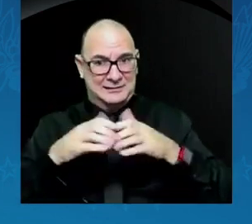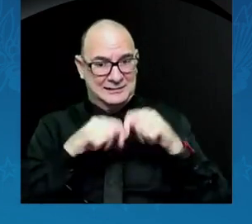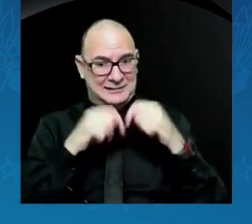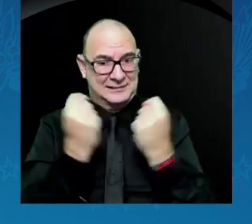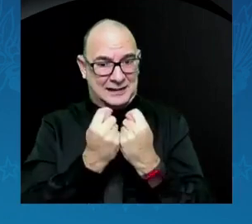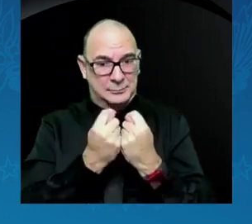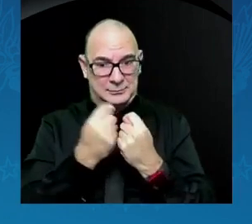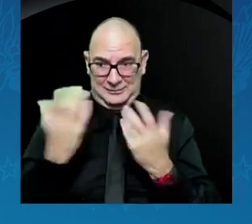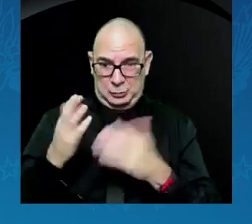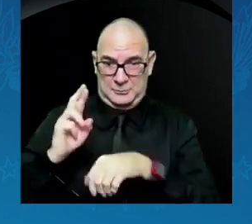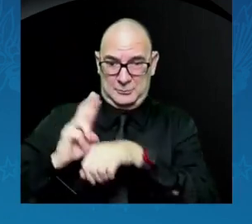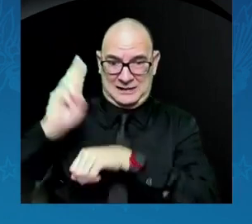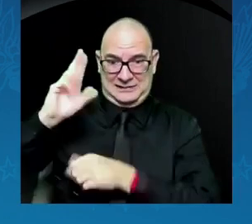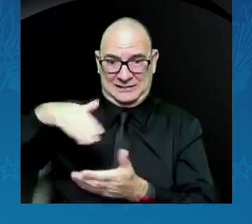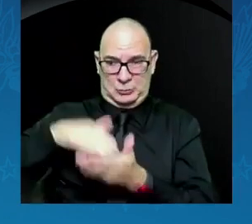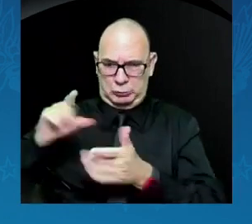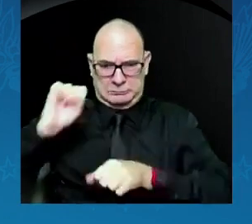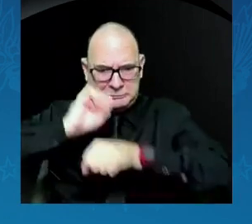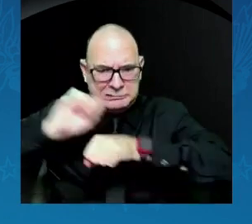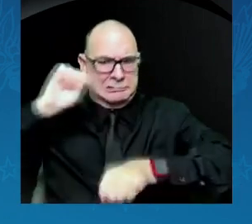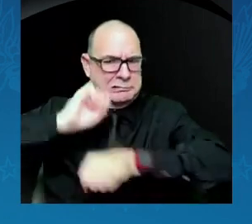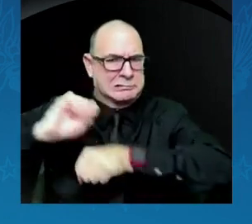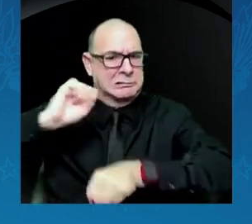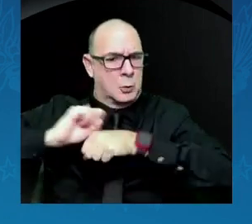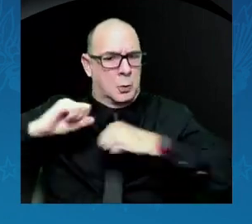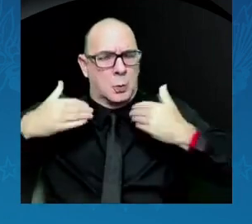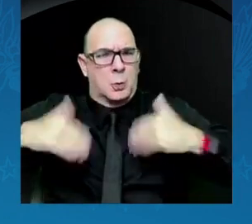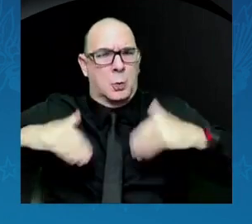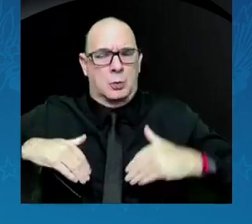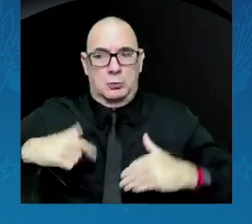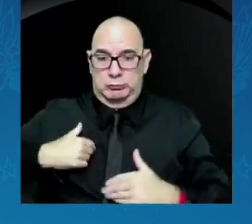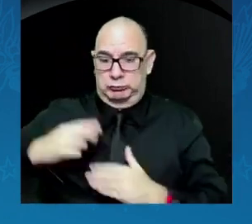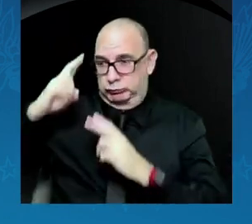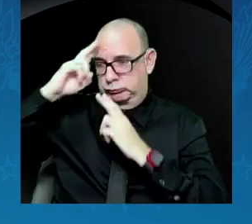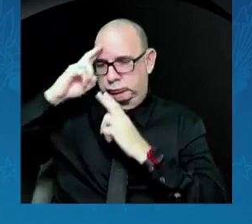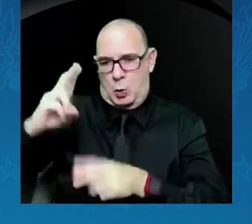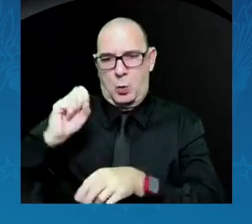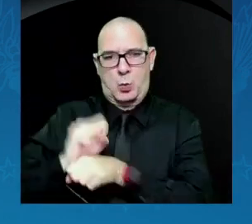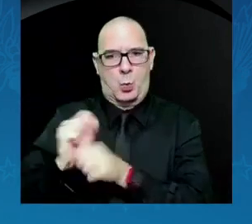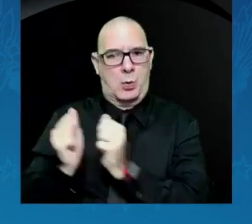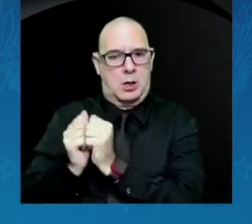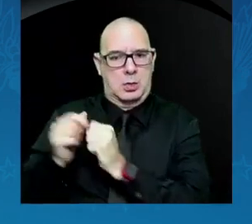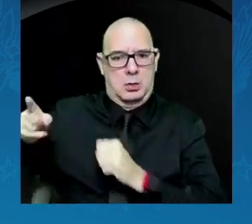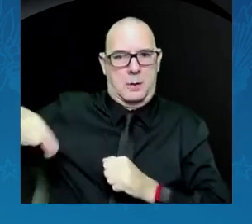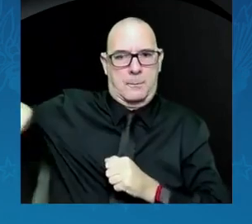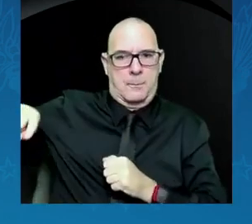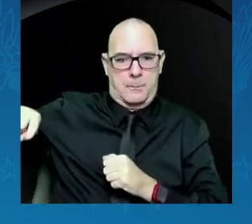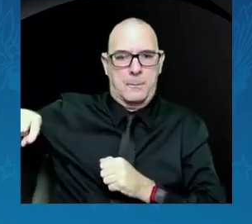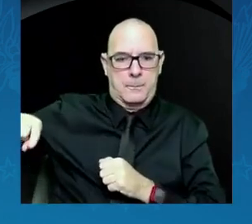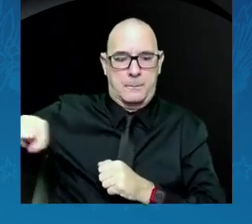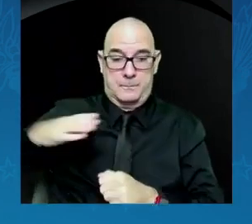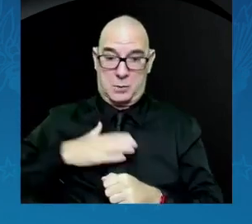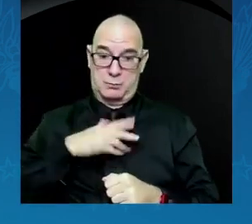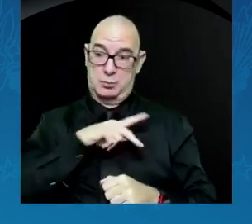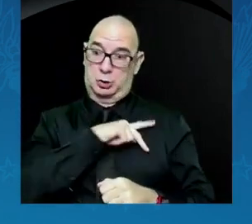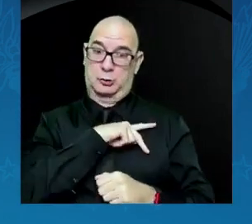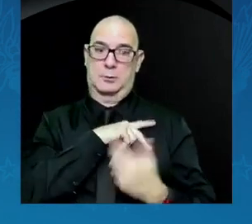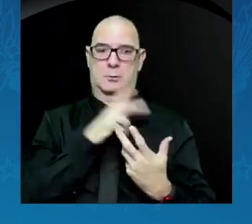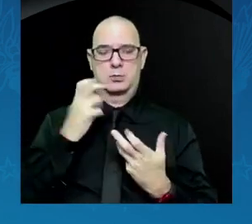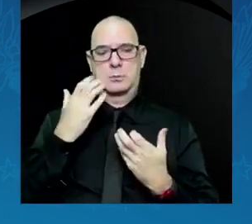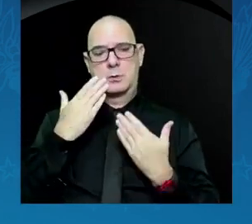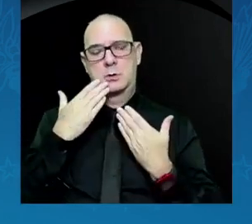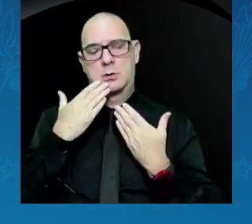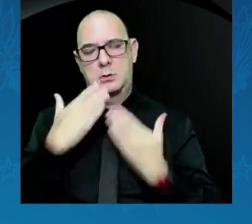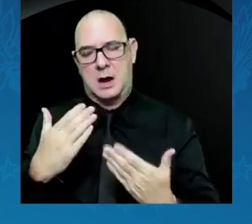my privilege to be with you all today and to personally thank you for the work you do every